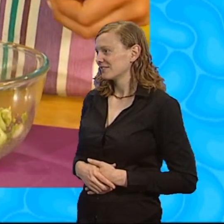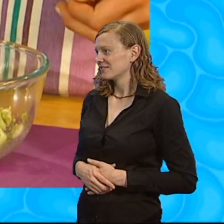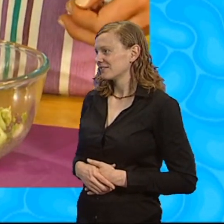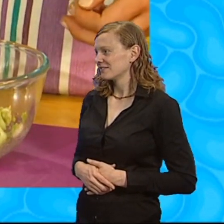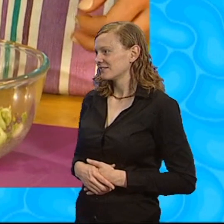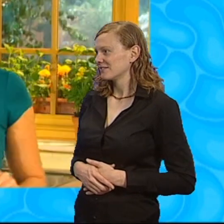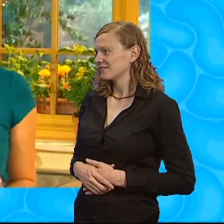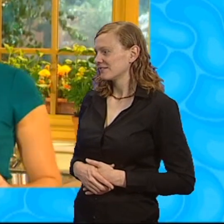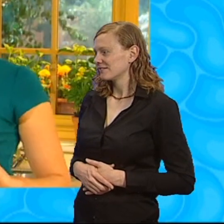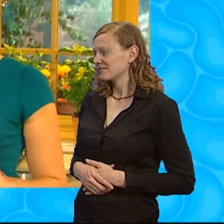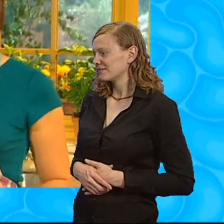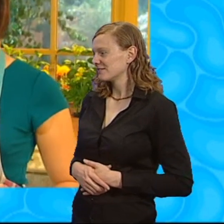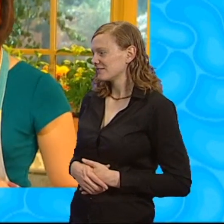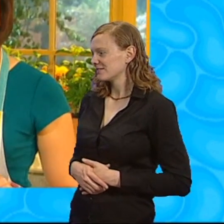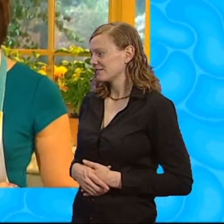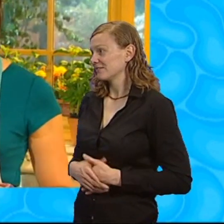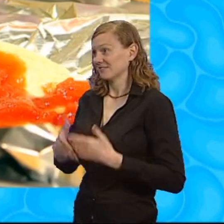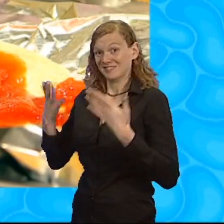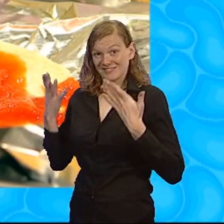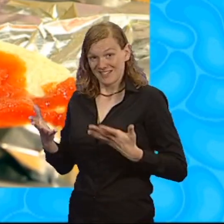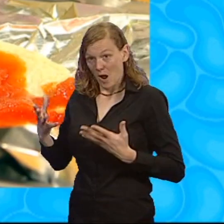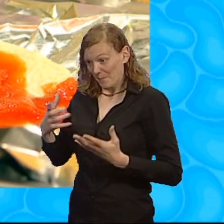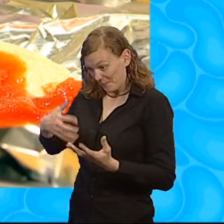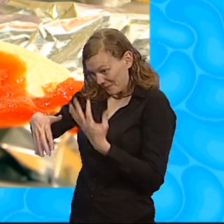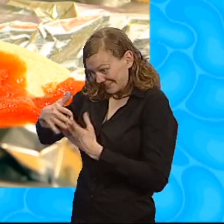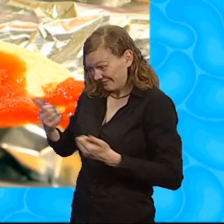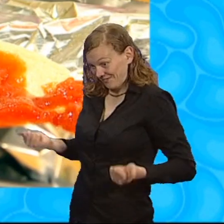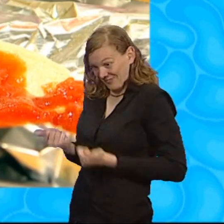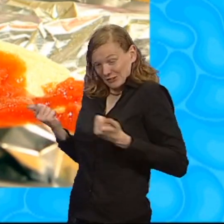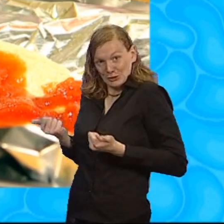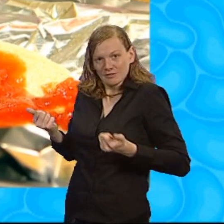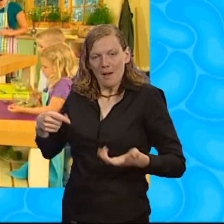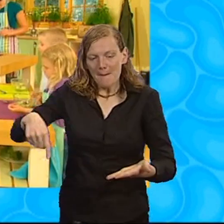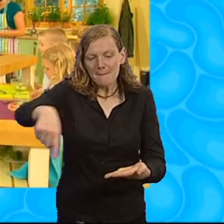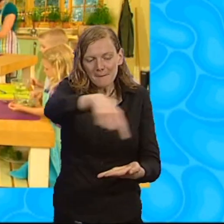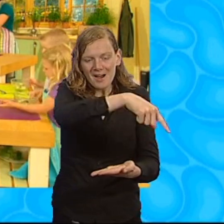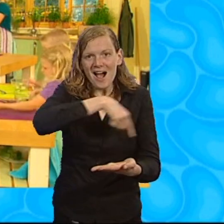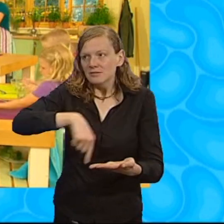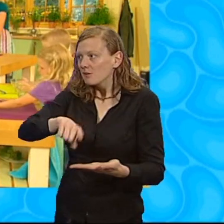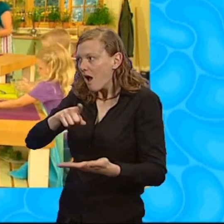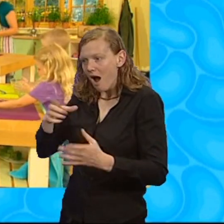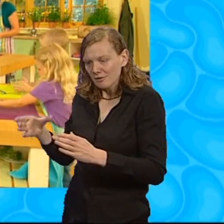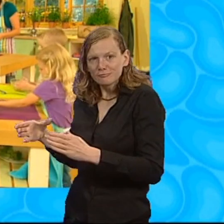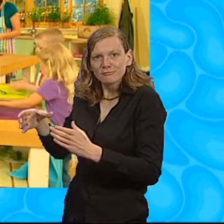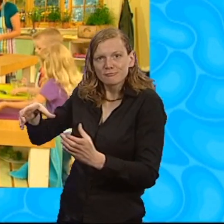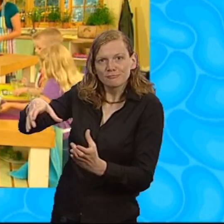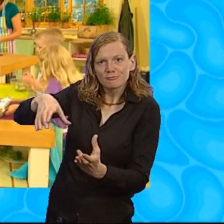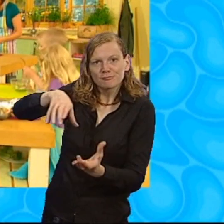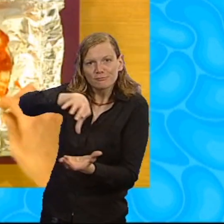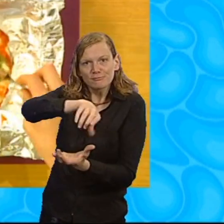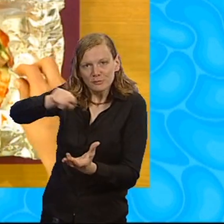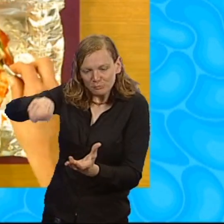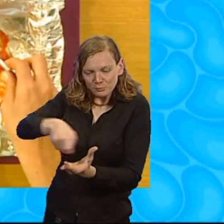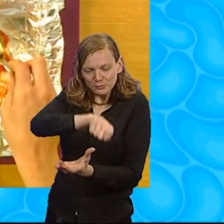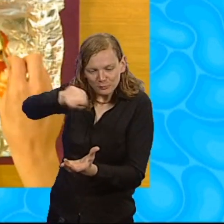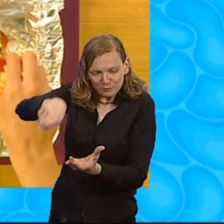So next, we're going to put our lovely bean mixture onto one side of our road. So take your spoon, everyone, and scoop